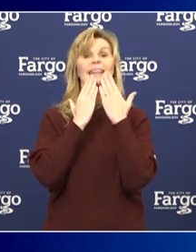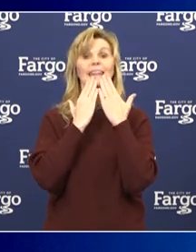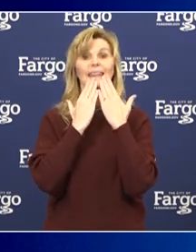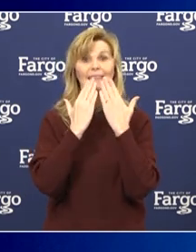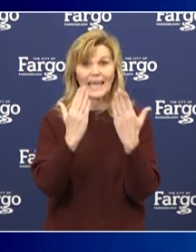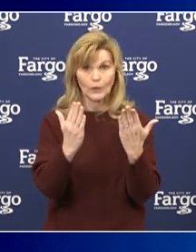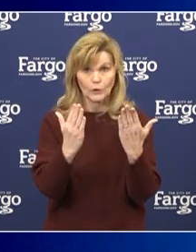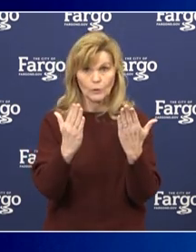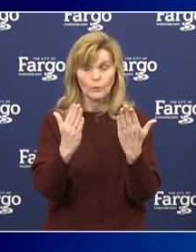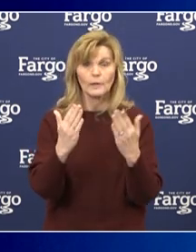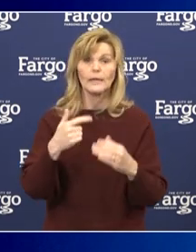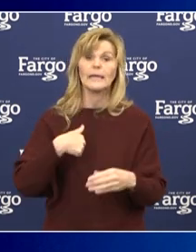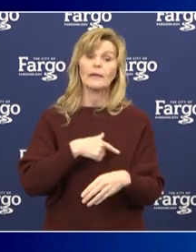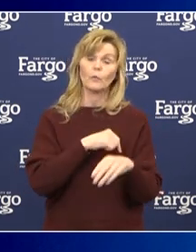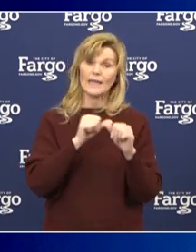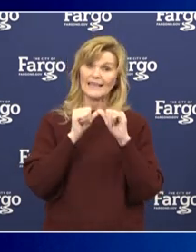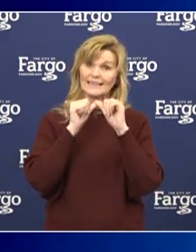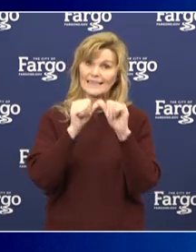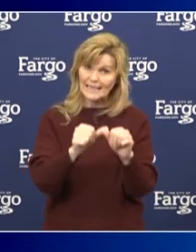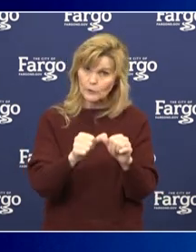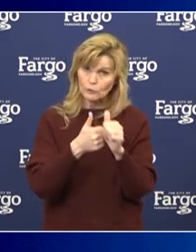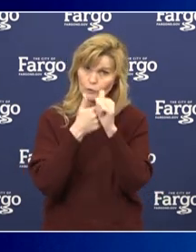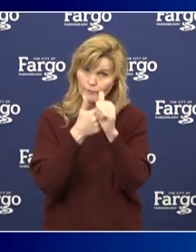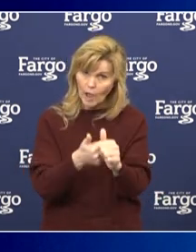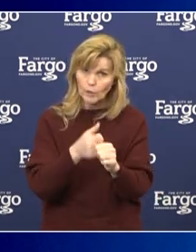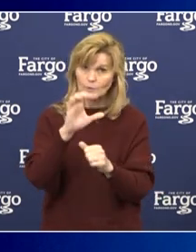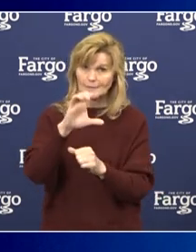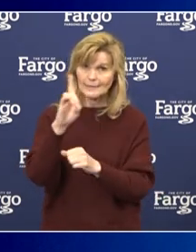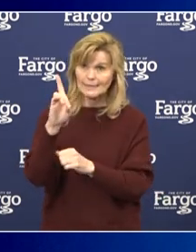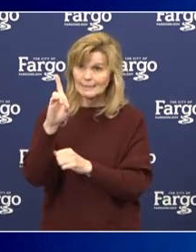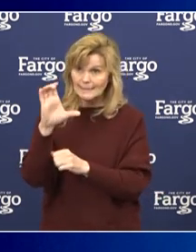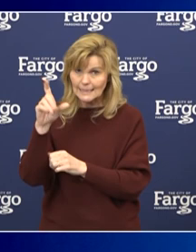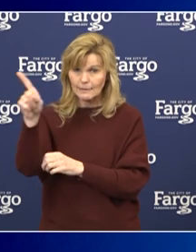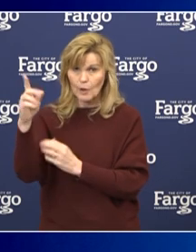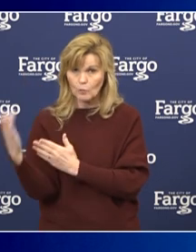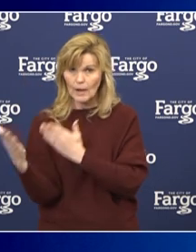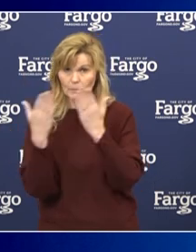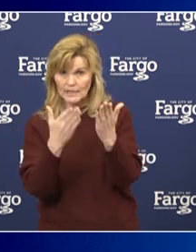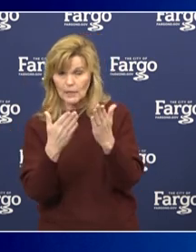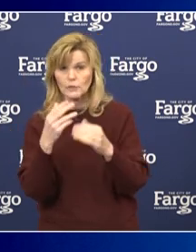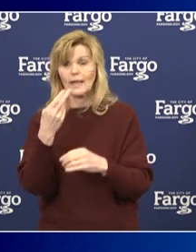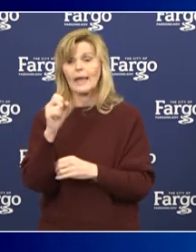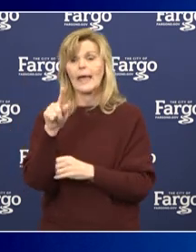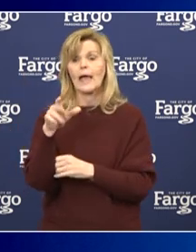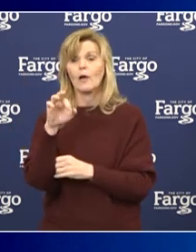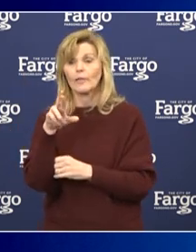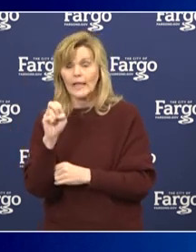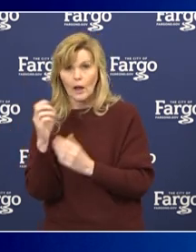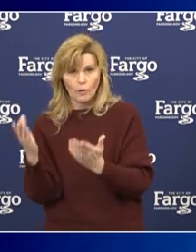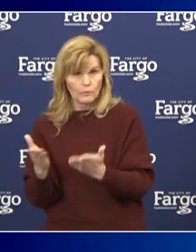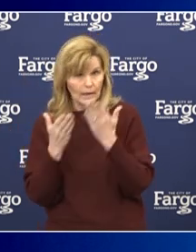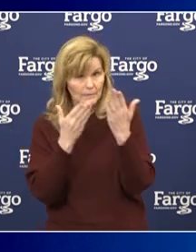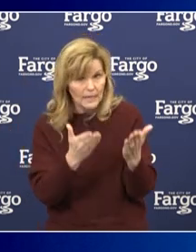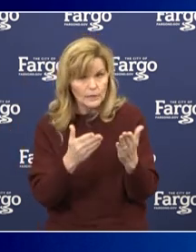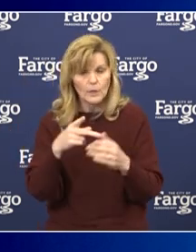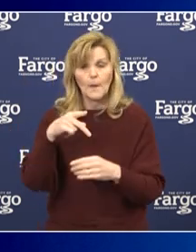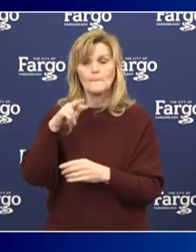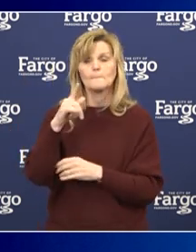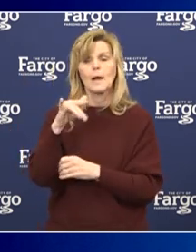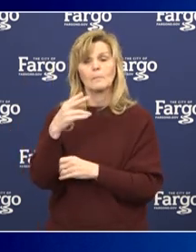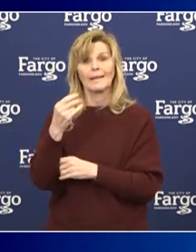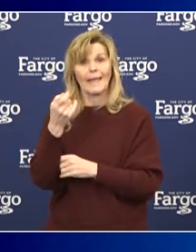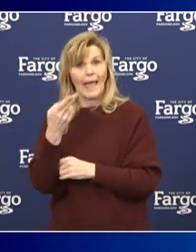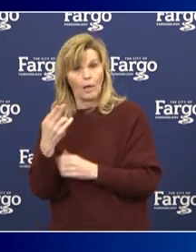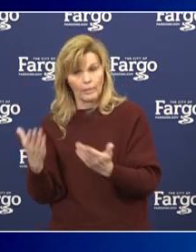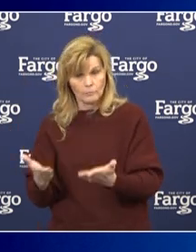If we continue to follow the suggestions of the CDC, our healthcare professionals, our public health officials, that is